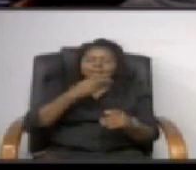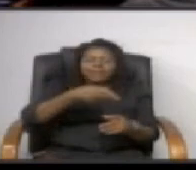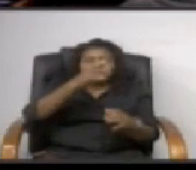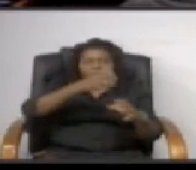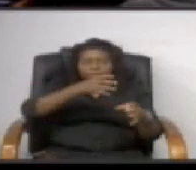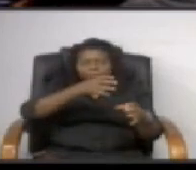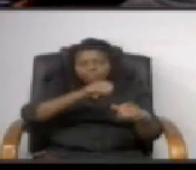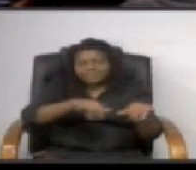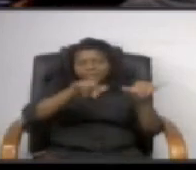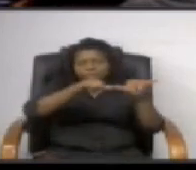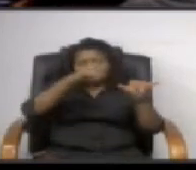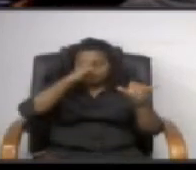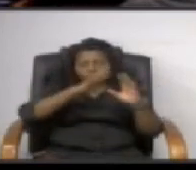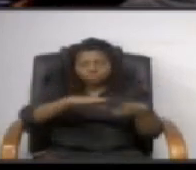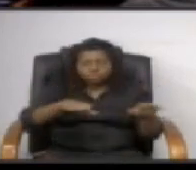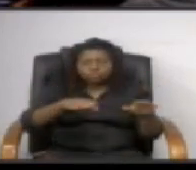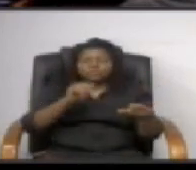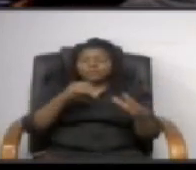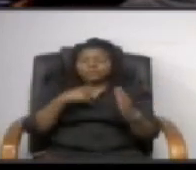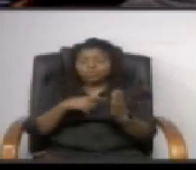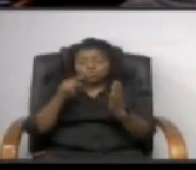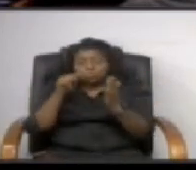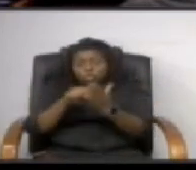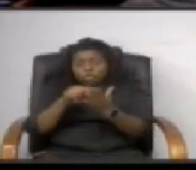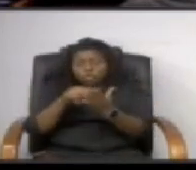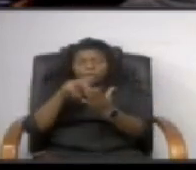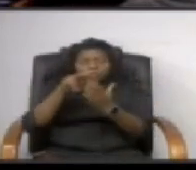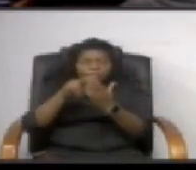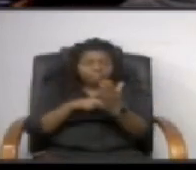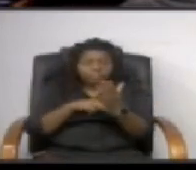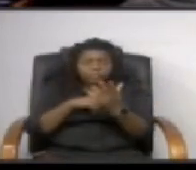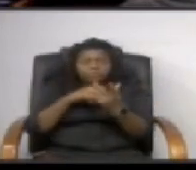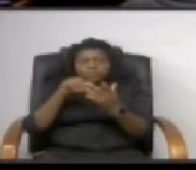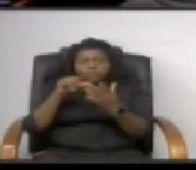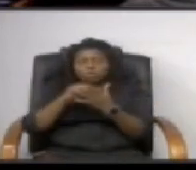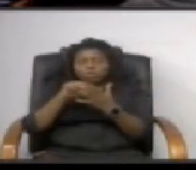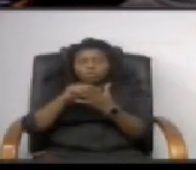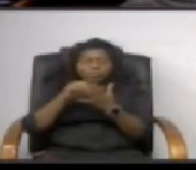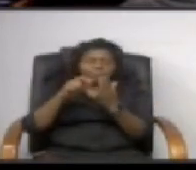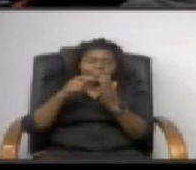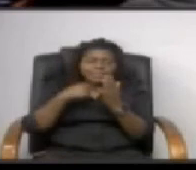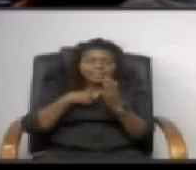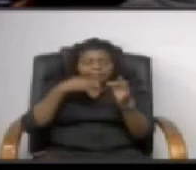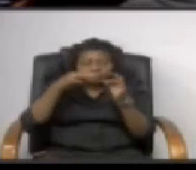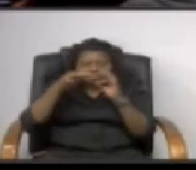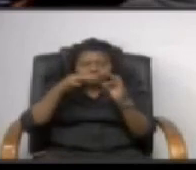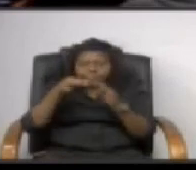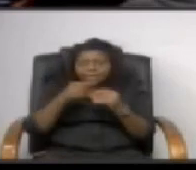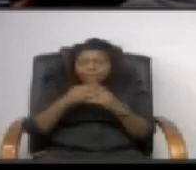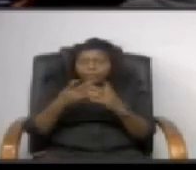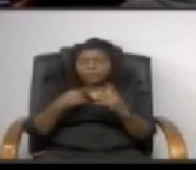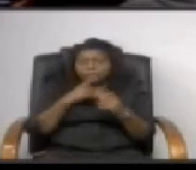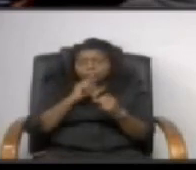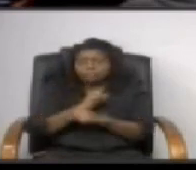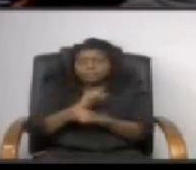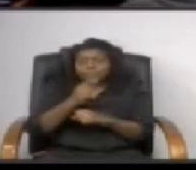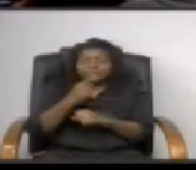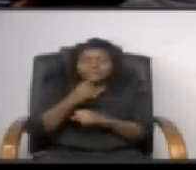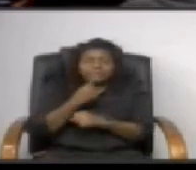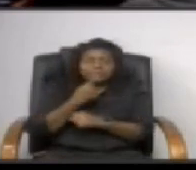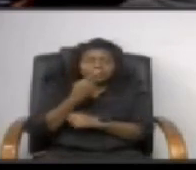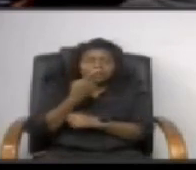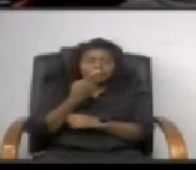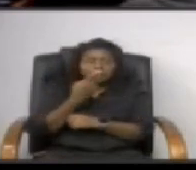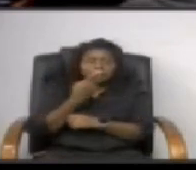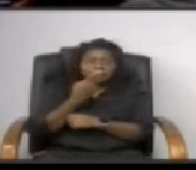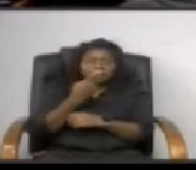and if you actually go to that article they list all the research and they say that it's a human rights issue because in 40 years we don't know